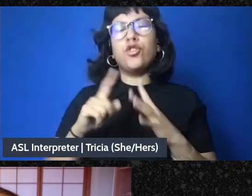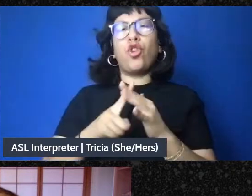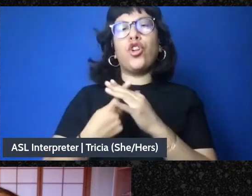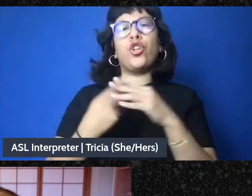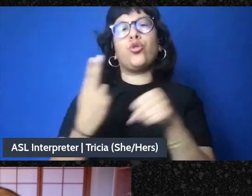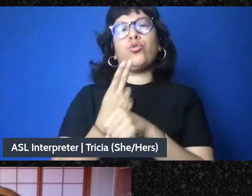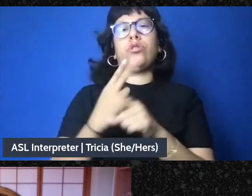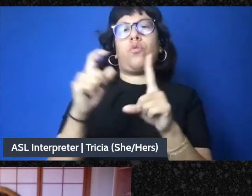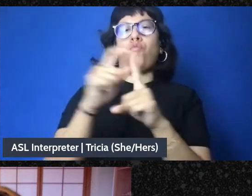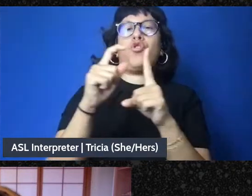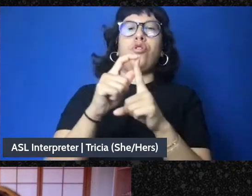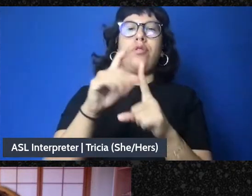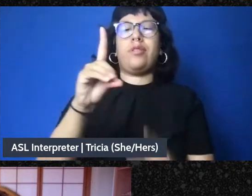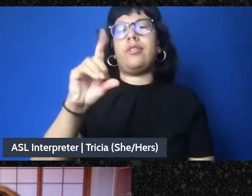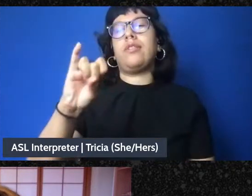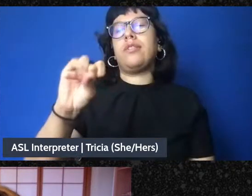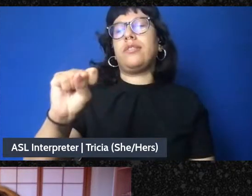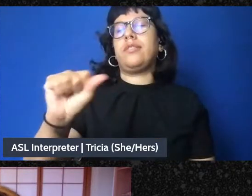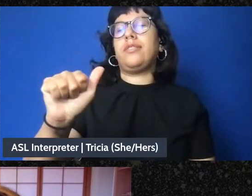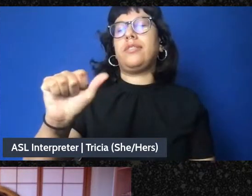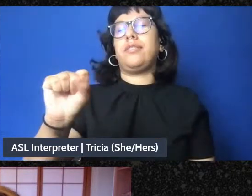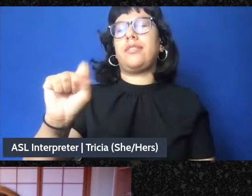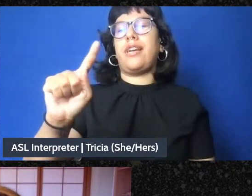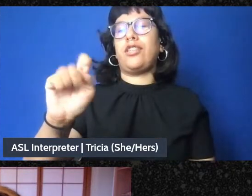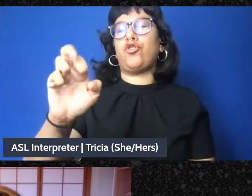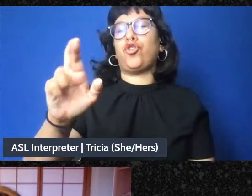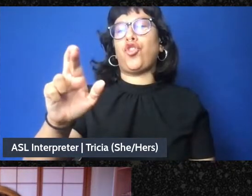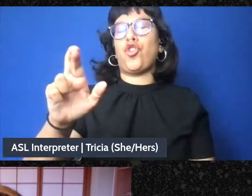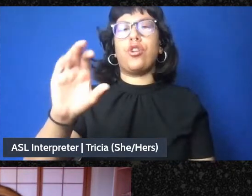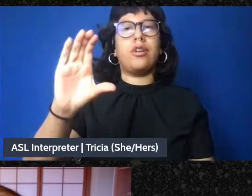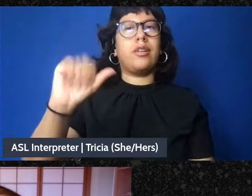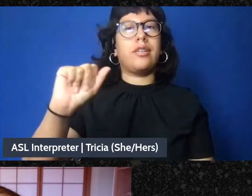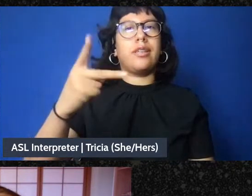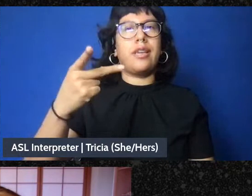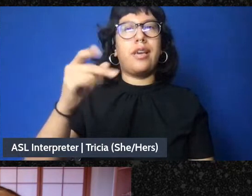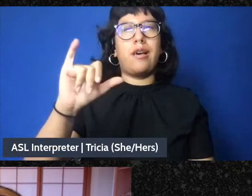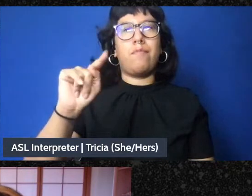capitalism in 2005.